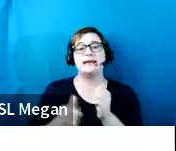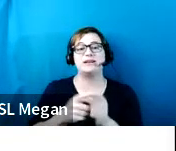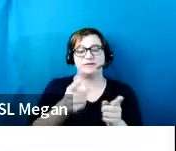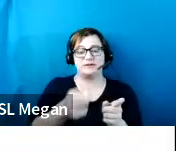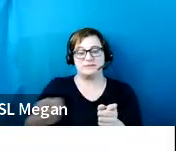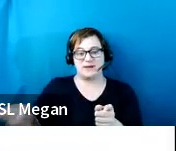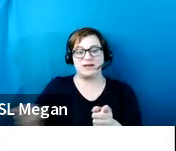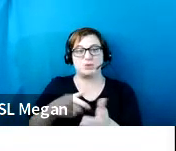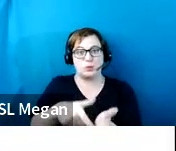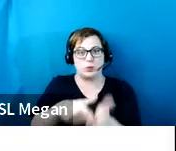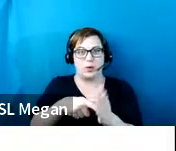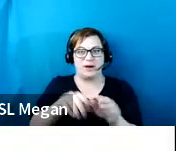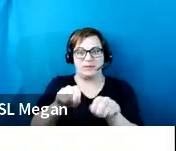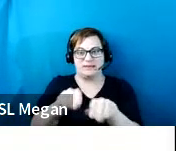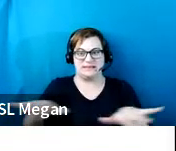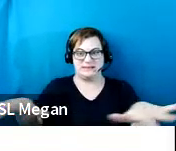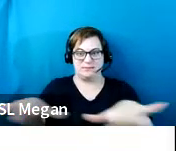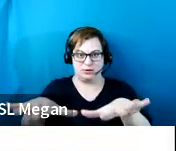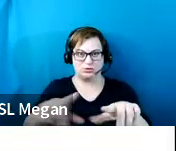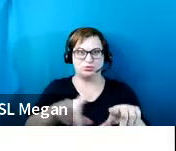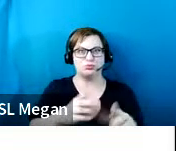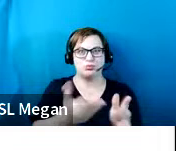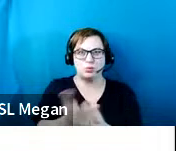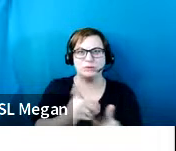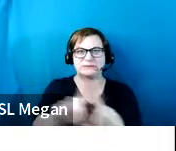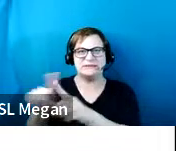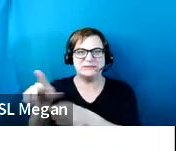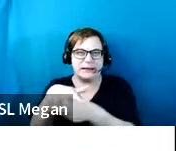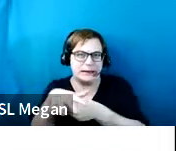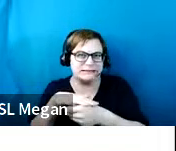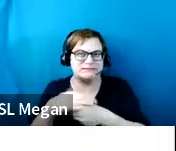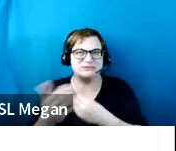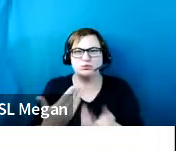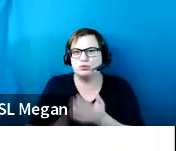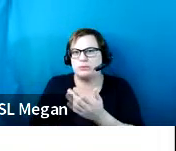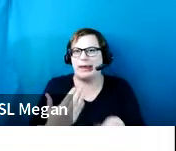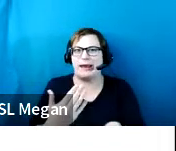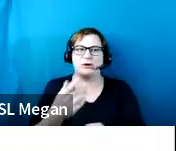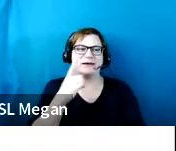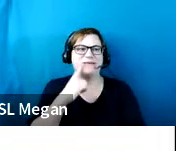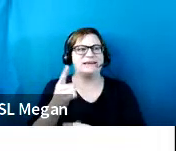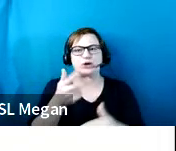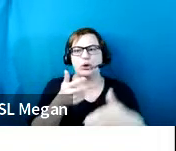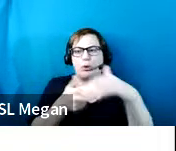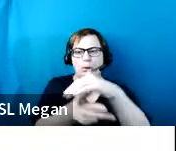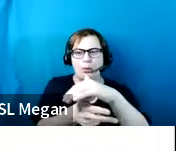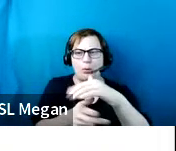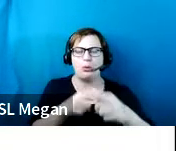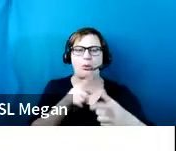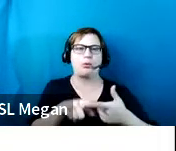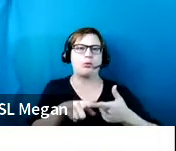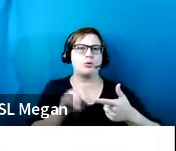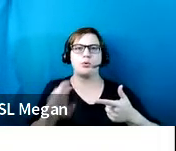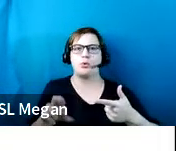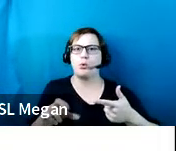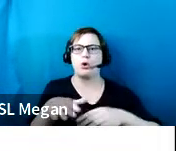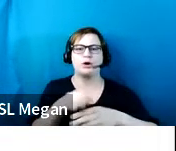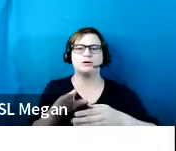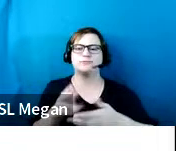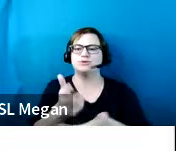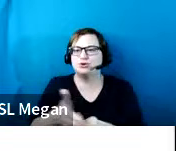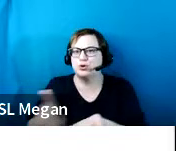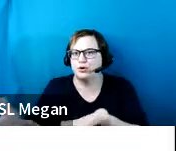to be dispersed through all different types of parking. It doesn't matter if it's a carport, if you have like a surface slide or